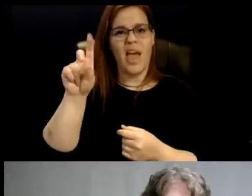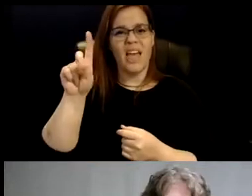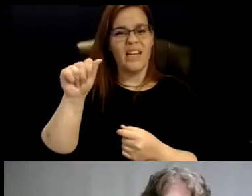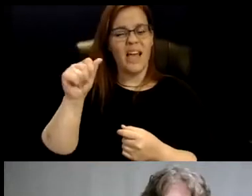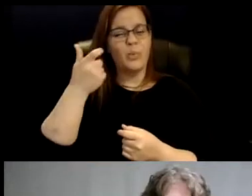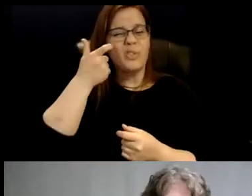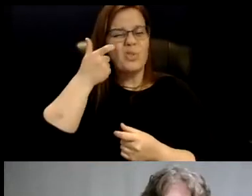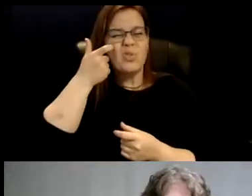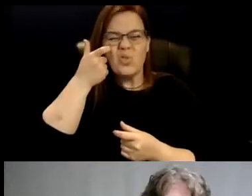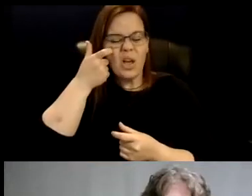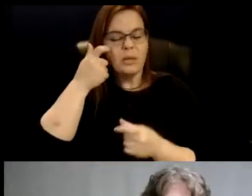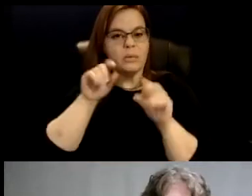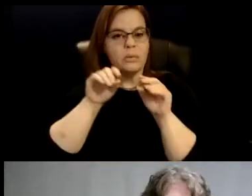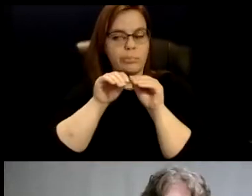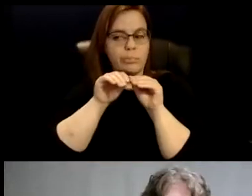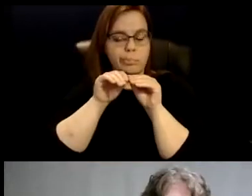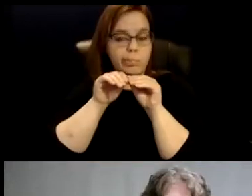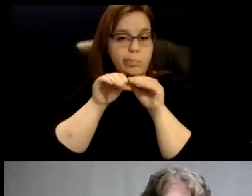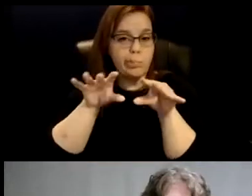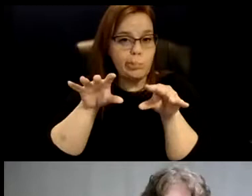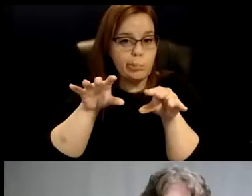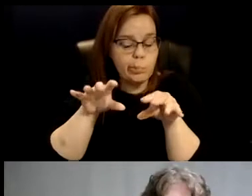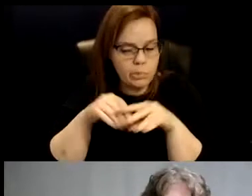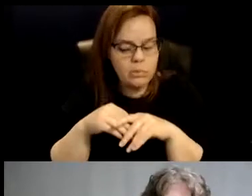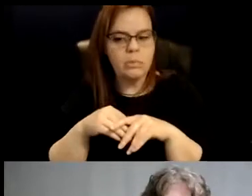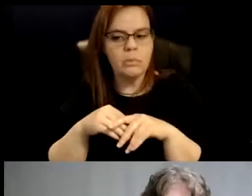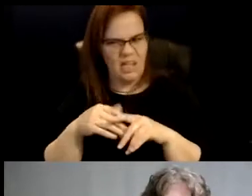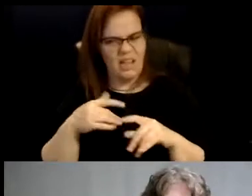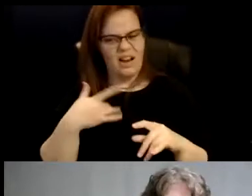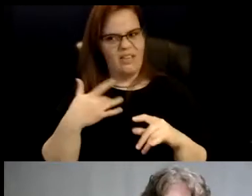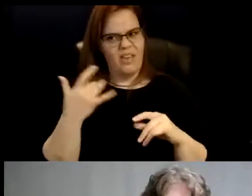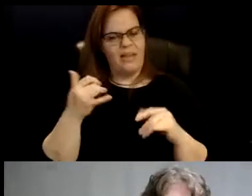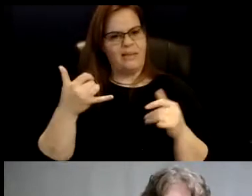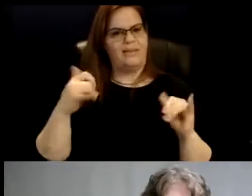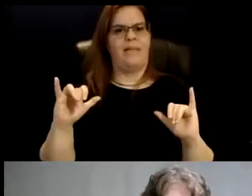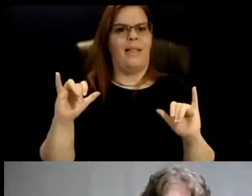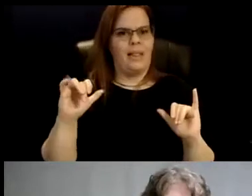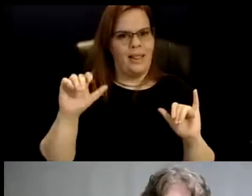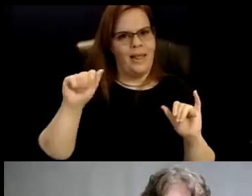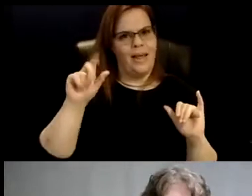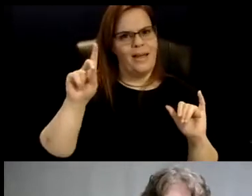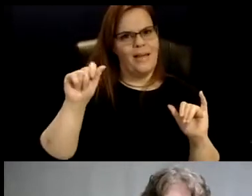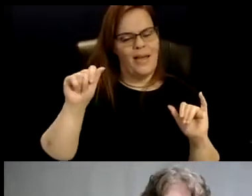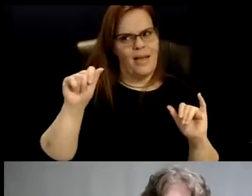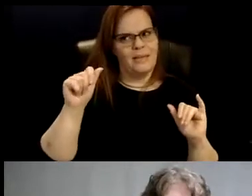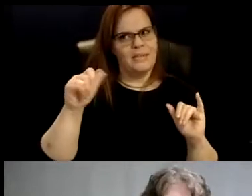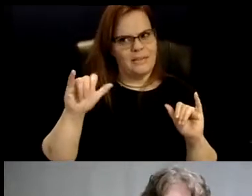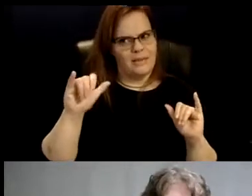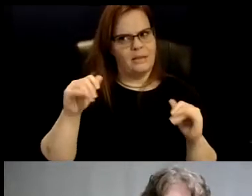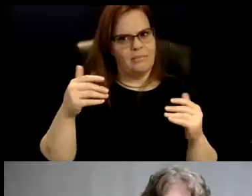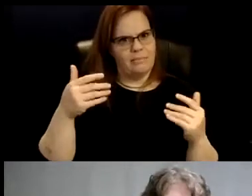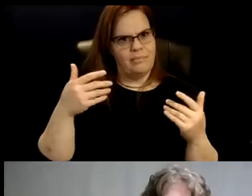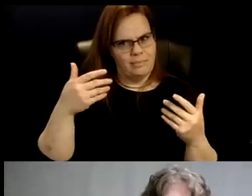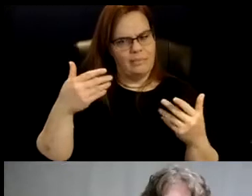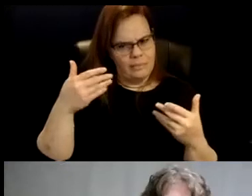on and, and, and and it's, and I feel like it's still being, you know, implemented and, and, and,